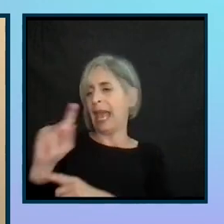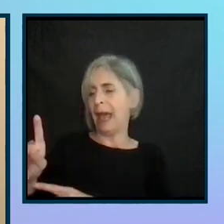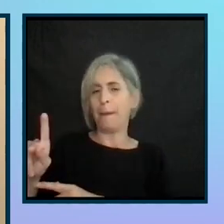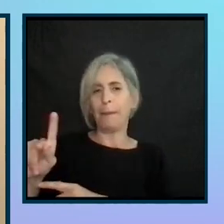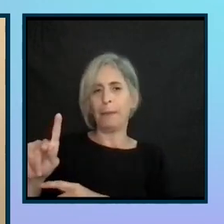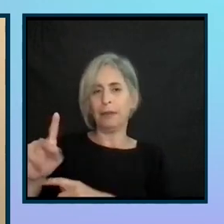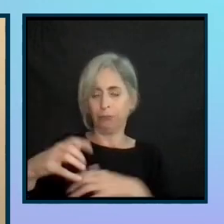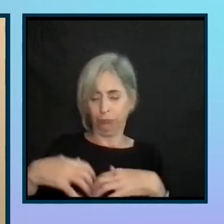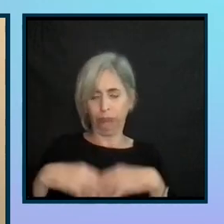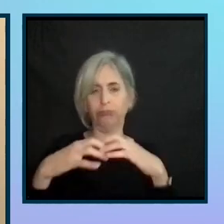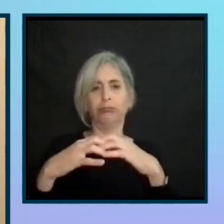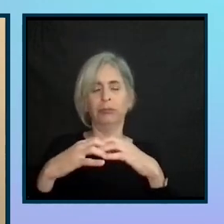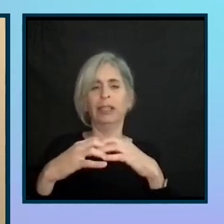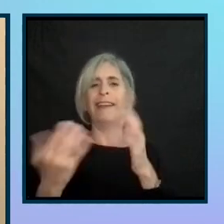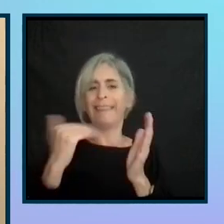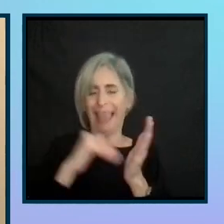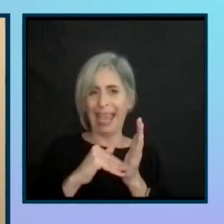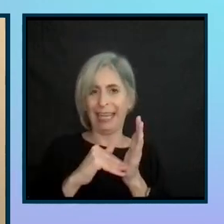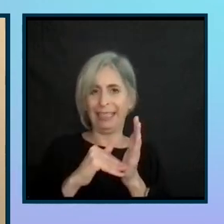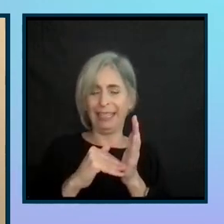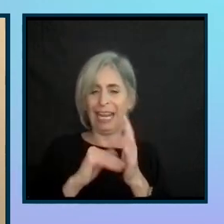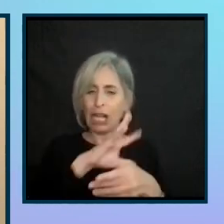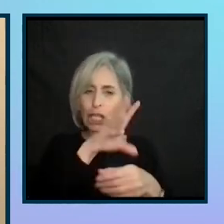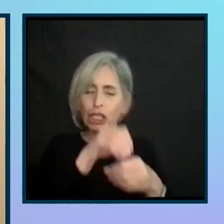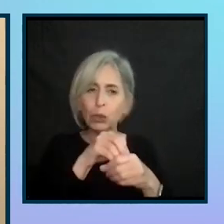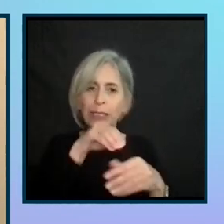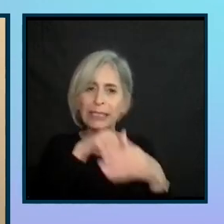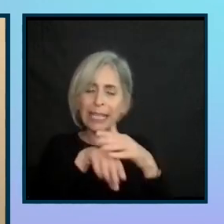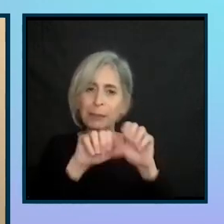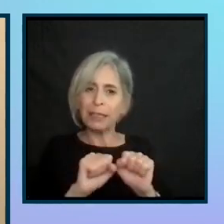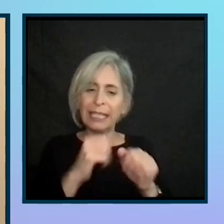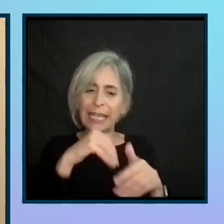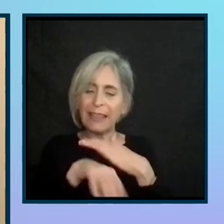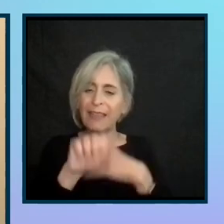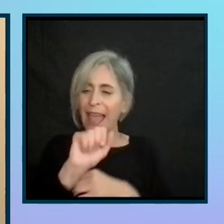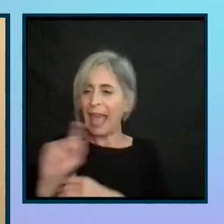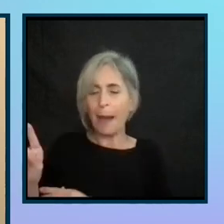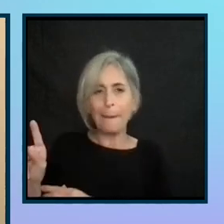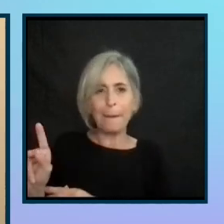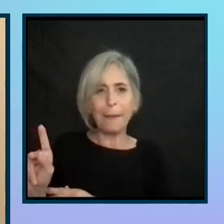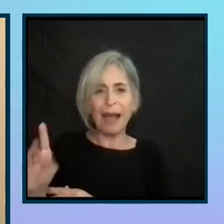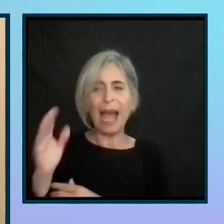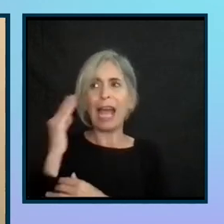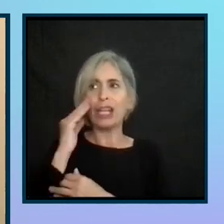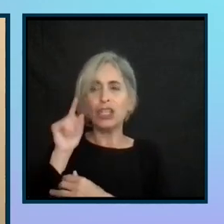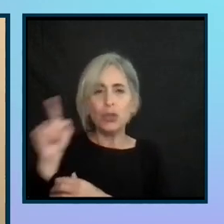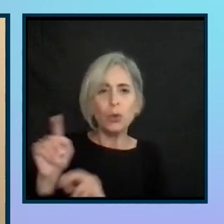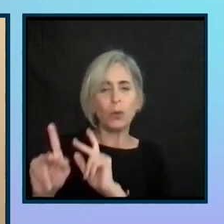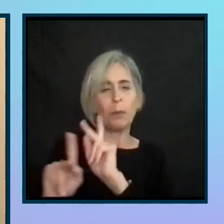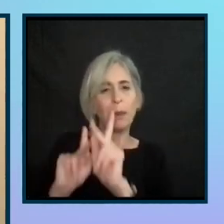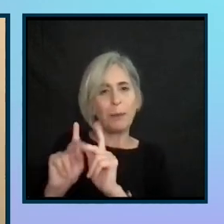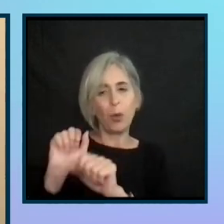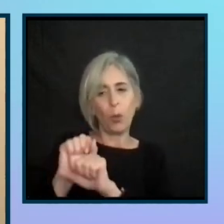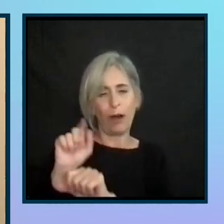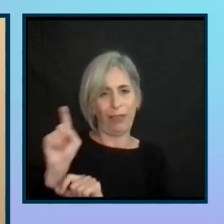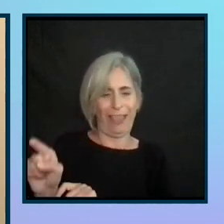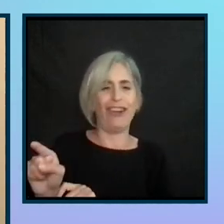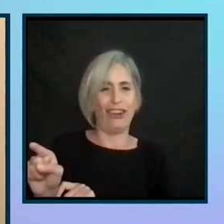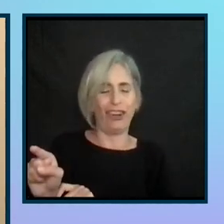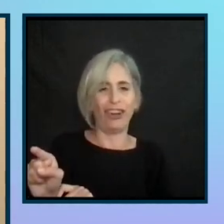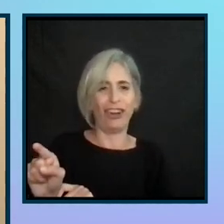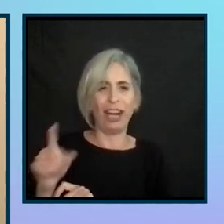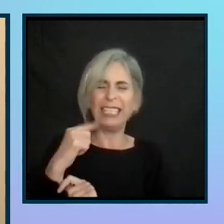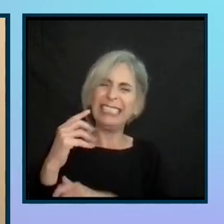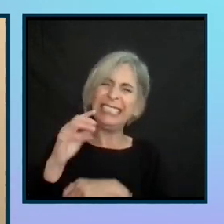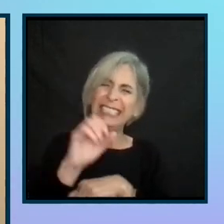Big Noggins technology into the app. And I was very excited because I knew people at Yahoo accessibility. As I mentioned, this was about